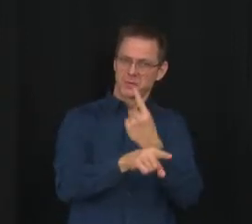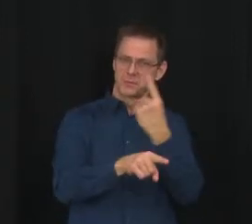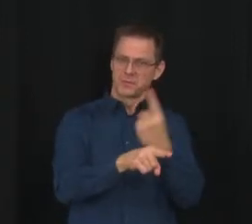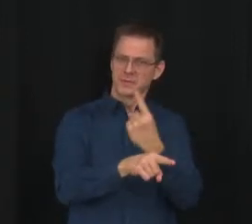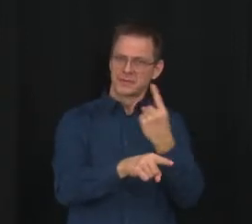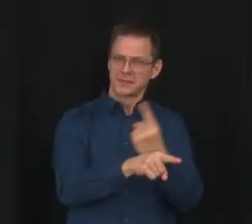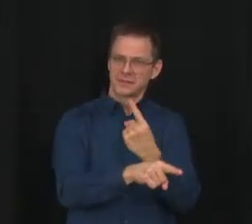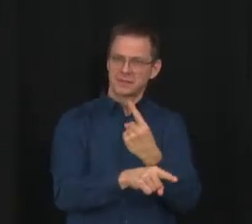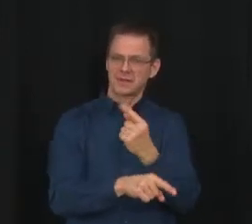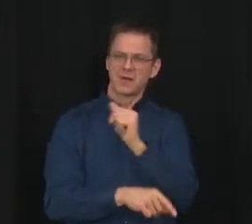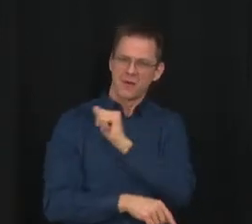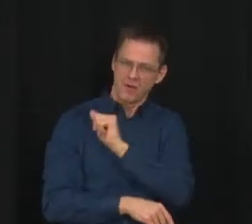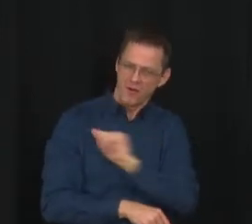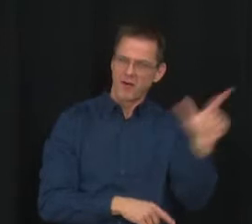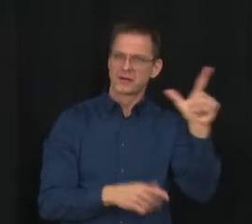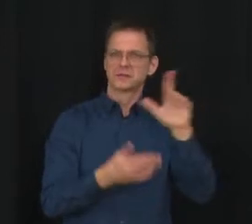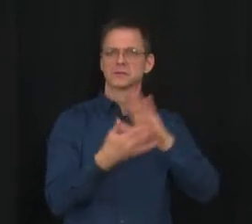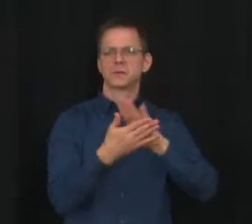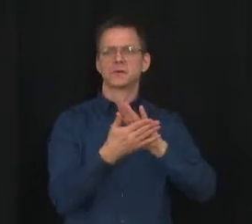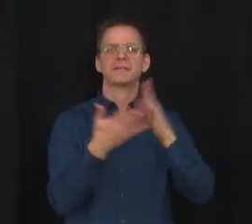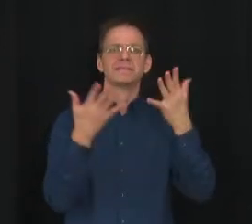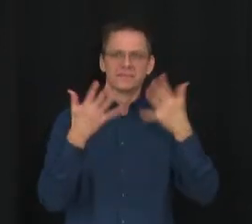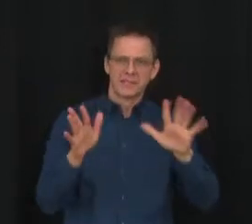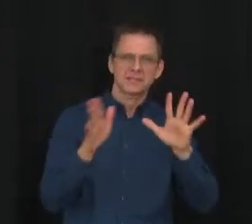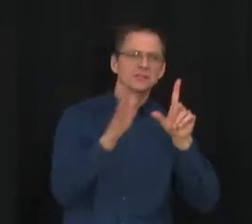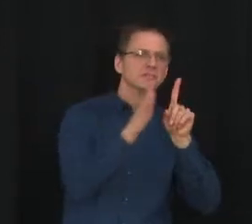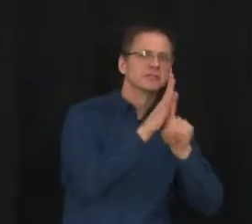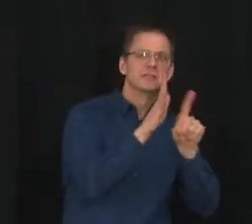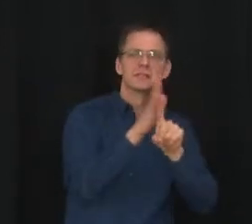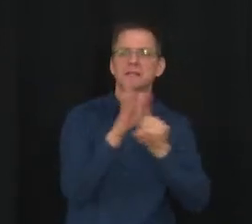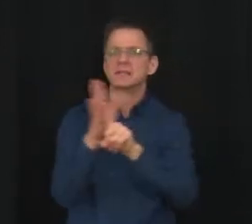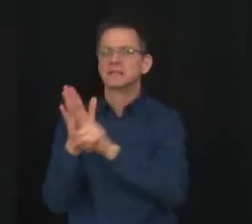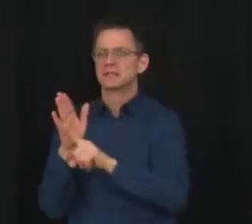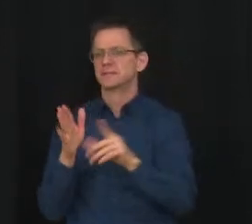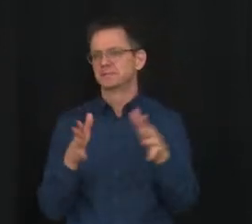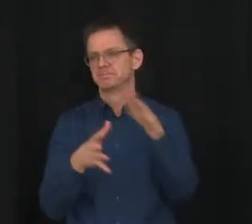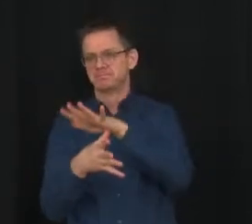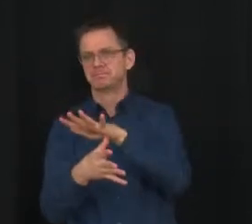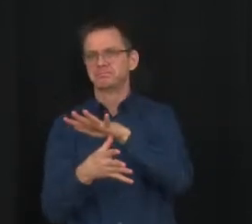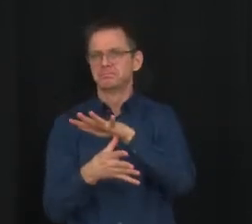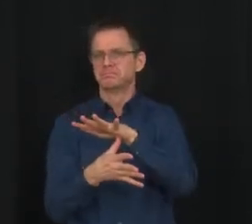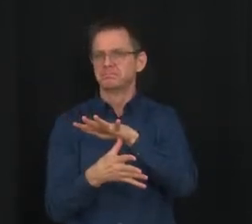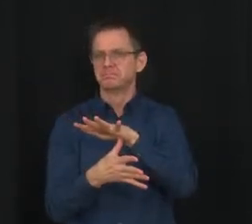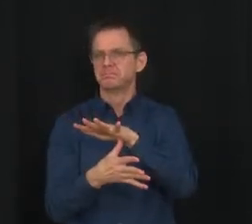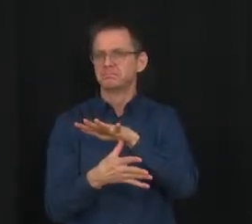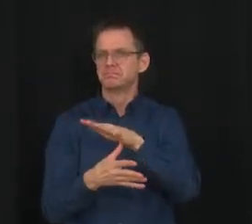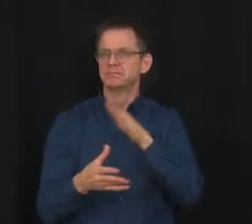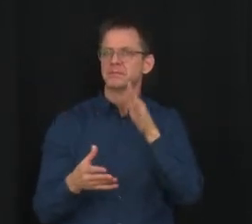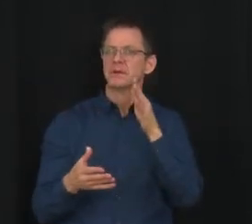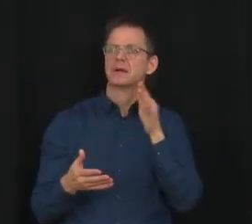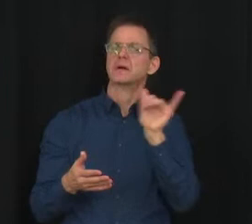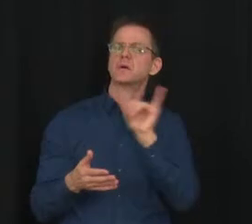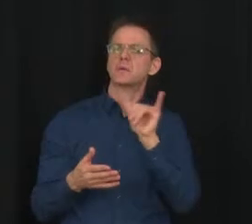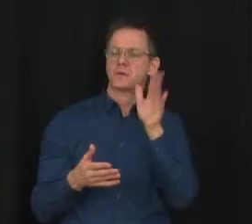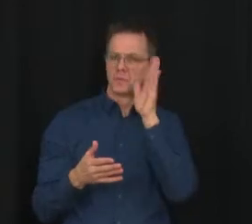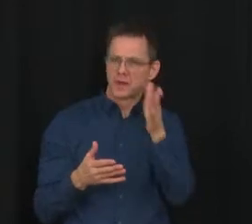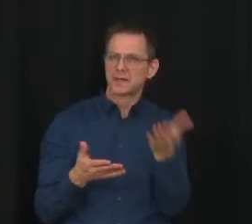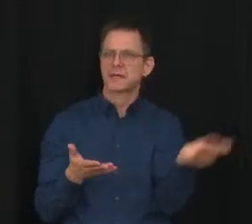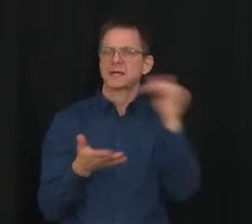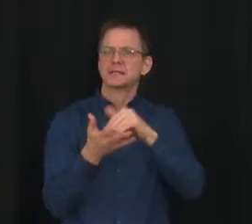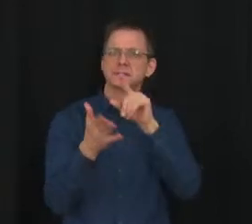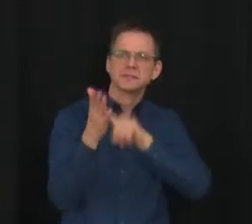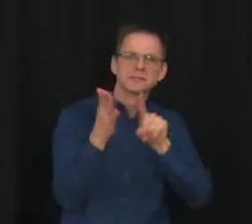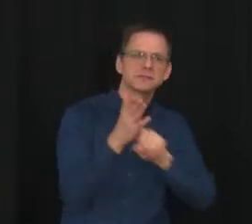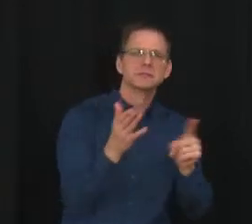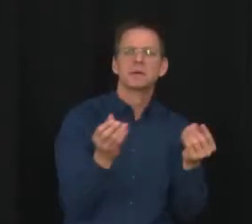their highest priority. And I know they are continuing to look at what improvements can be made should there be any required. Now, additionally,